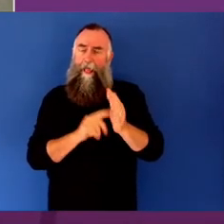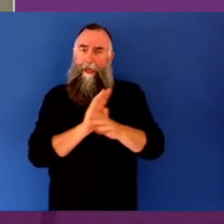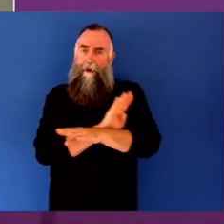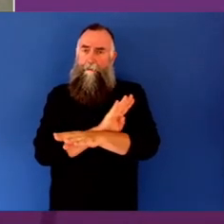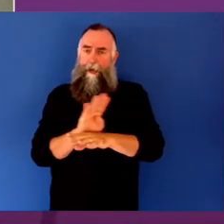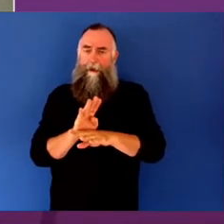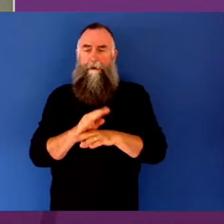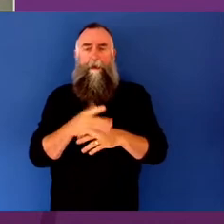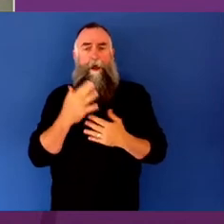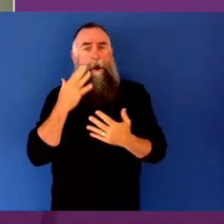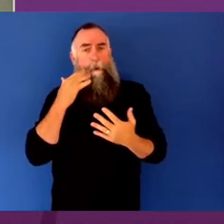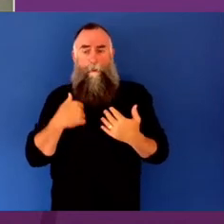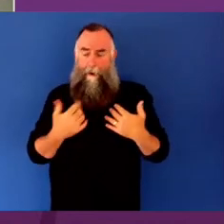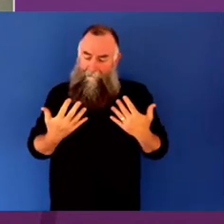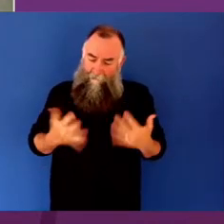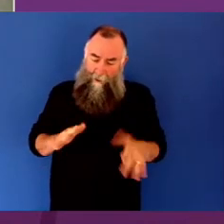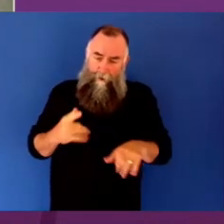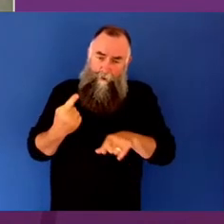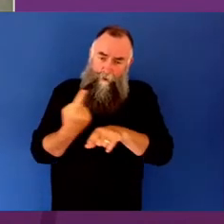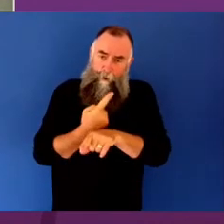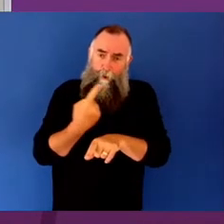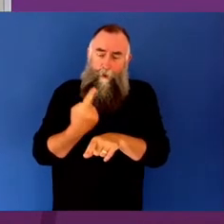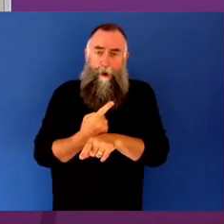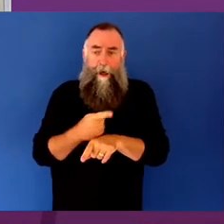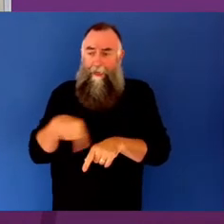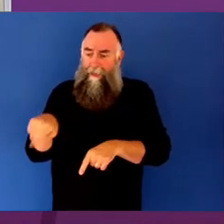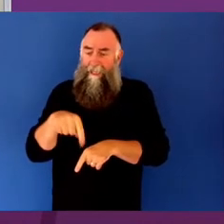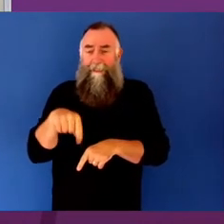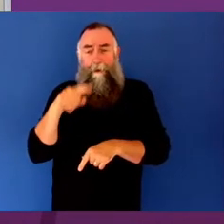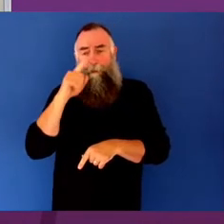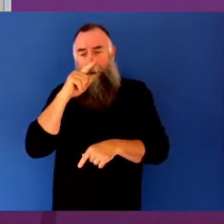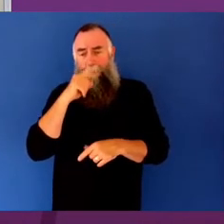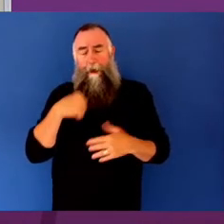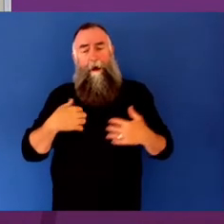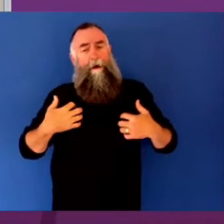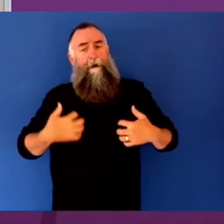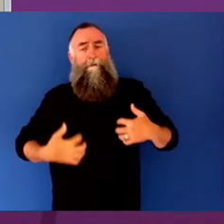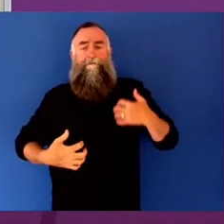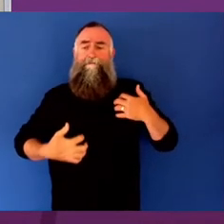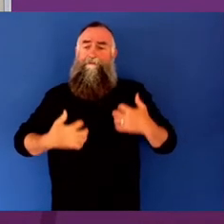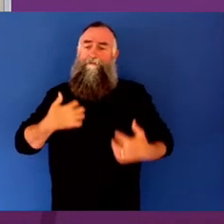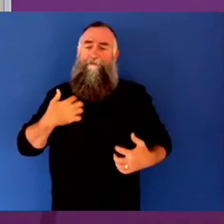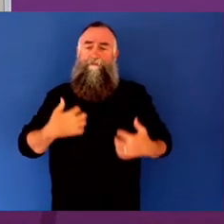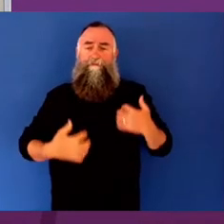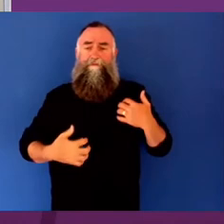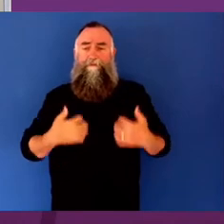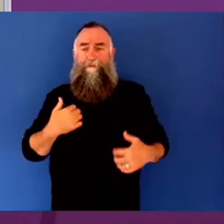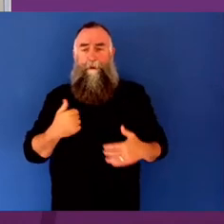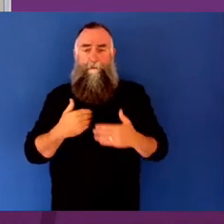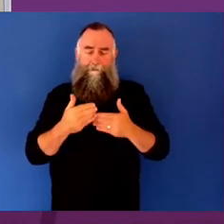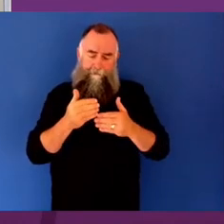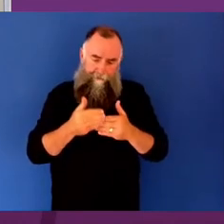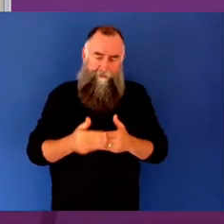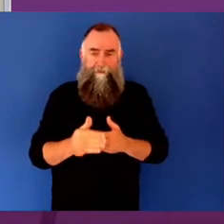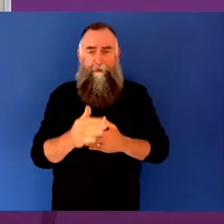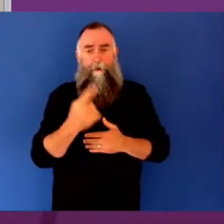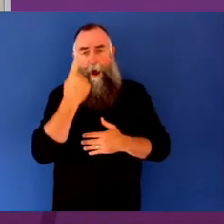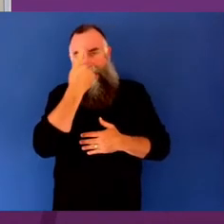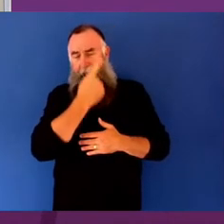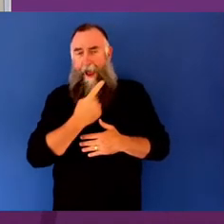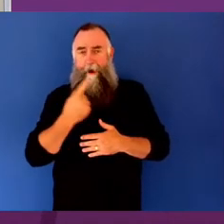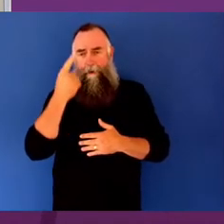conversations pre to this, have just been a joy to talk to. And I'm very excited about the next hour and a half and a bit. First Nations